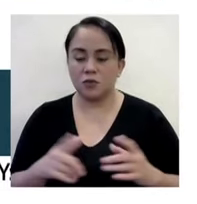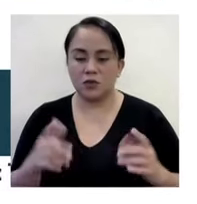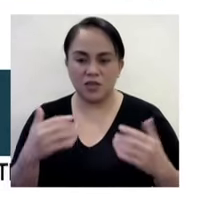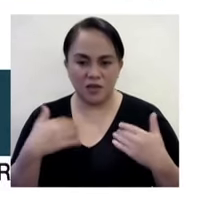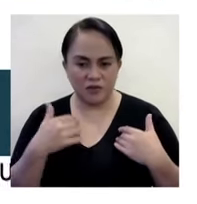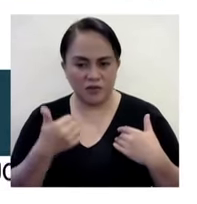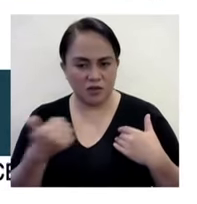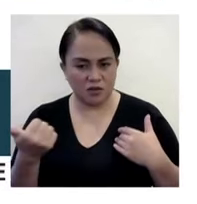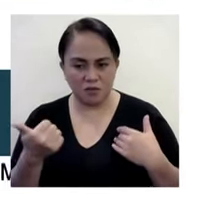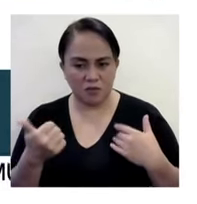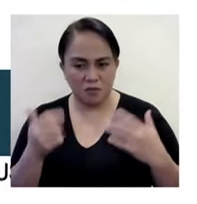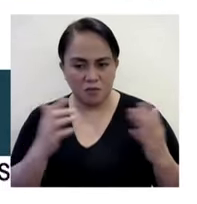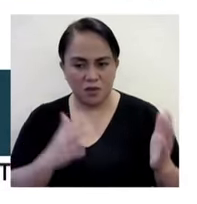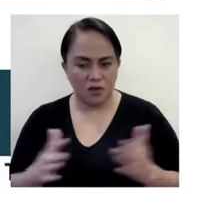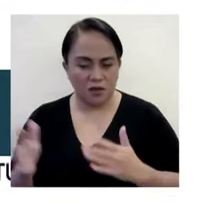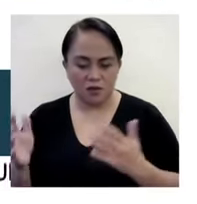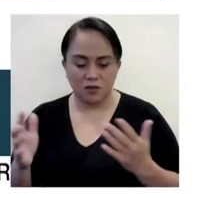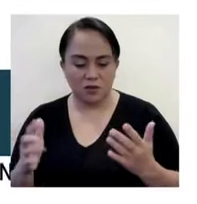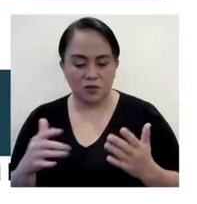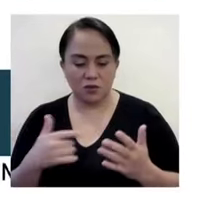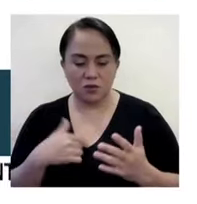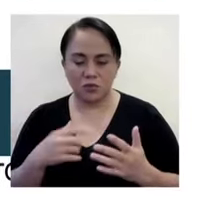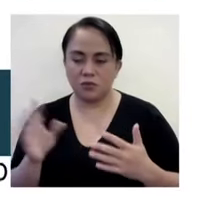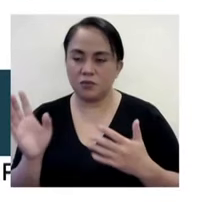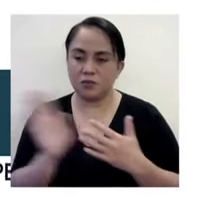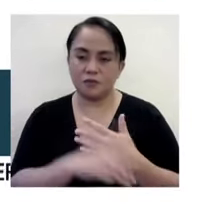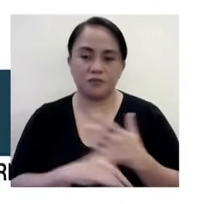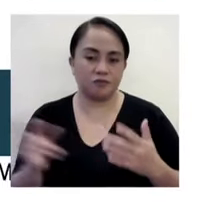at least, as to how to get her back to the Philippines?